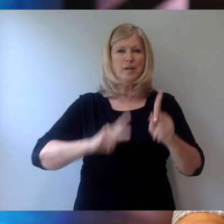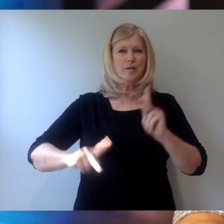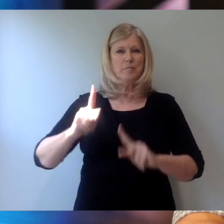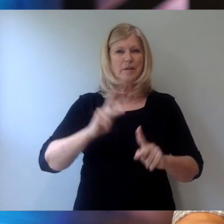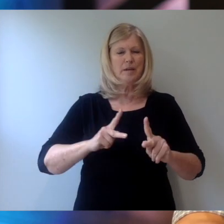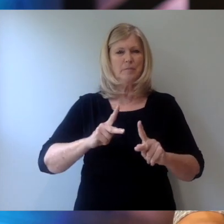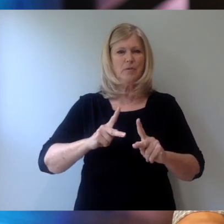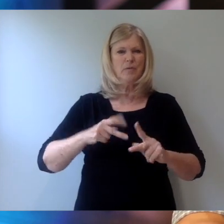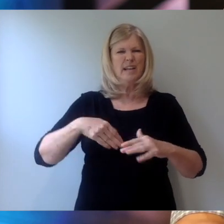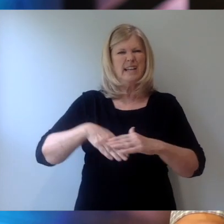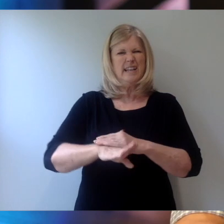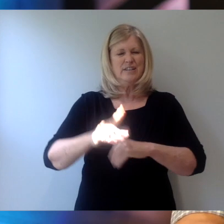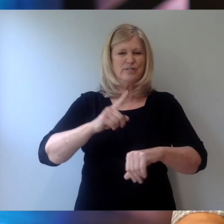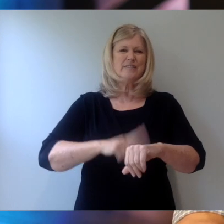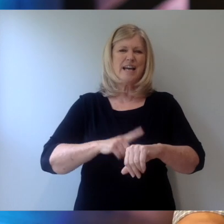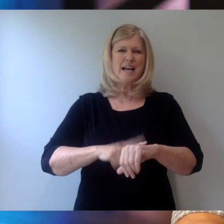time that we're in. Here's what I know.